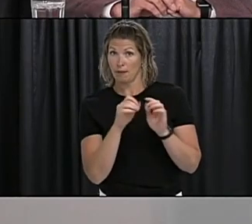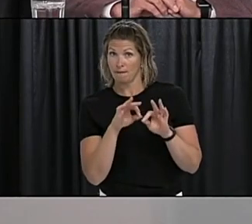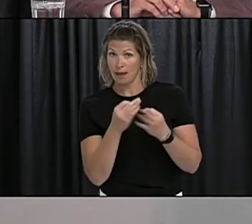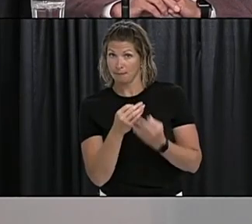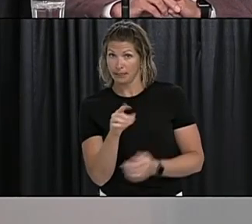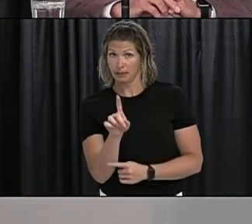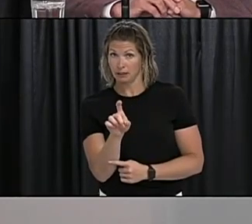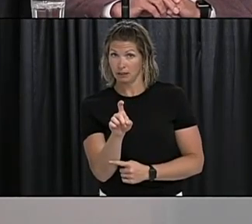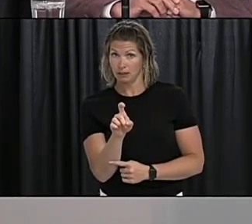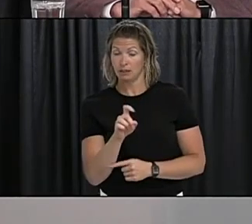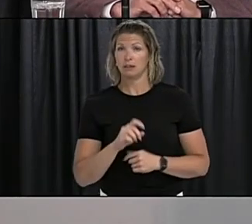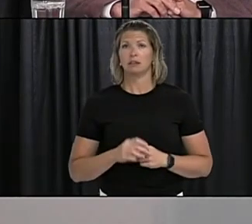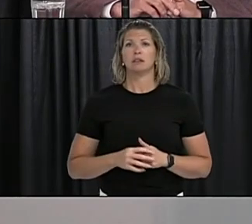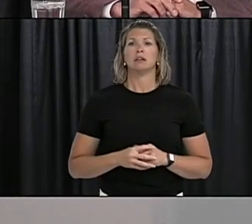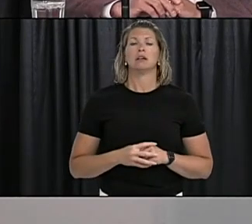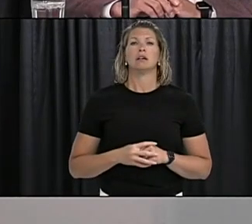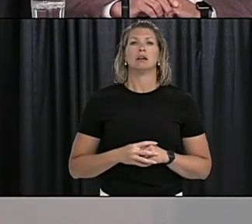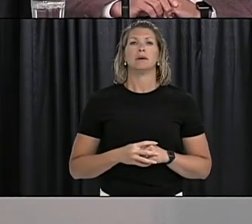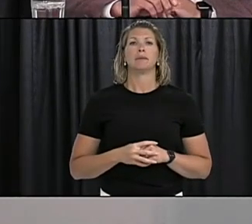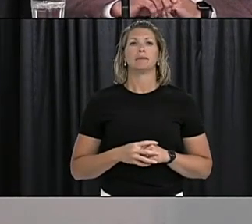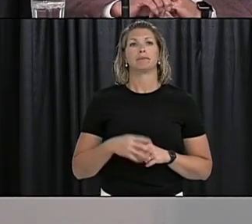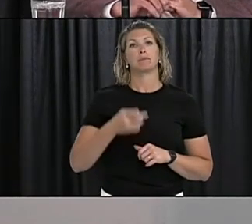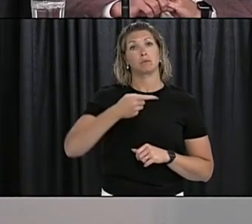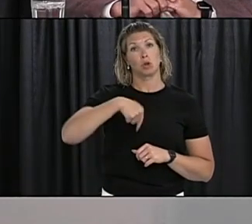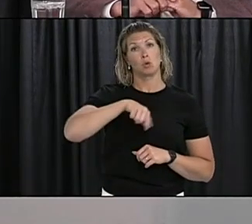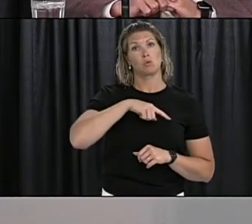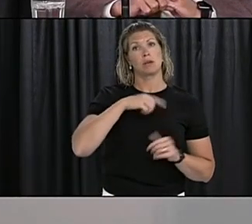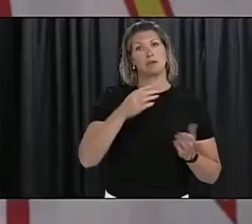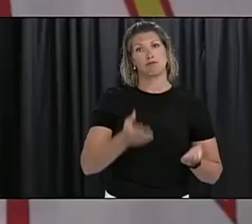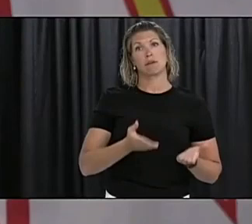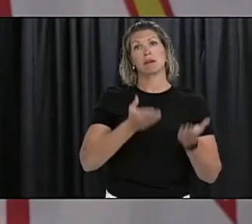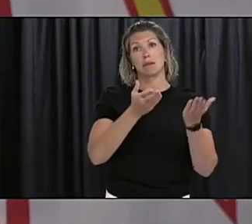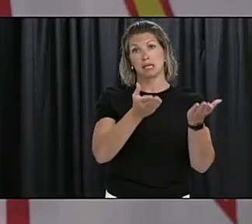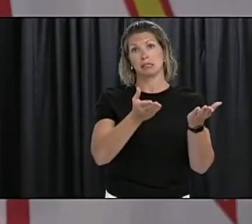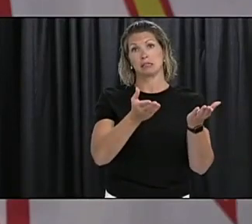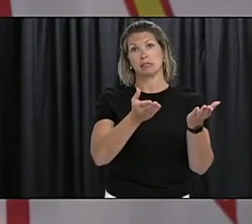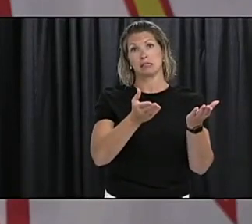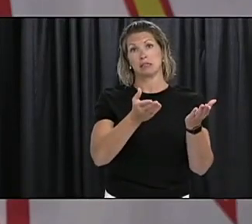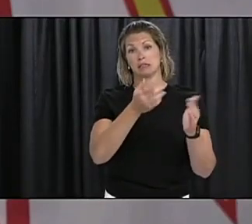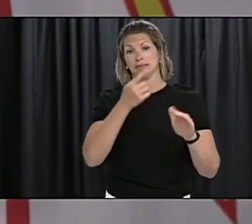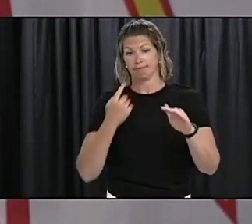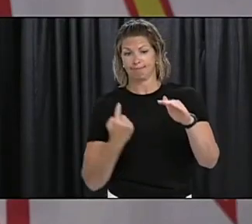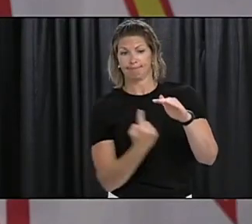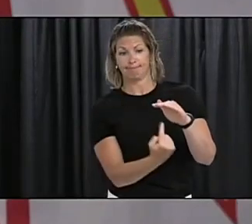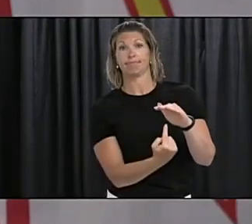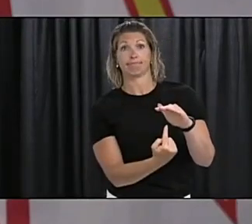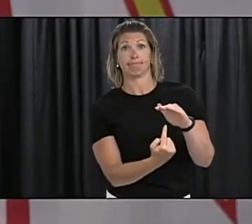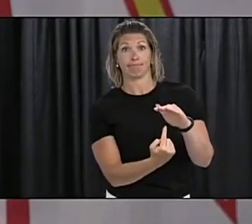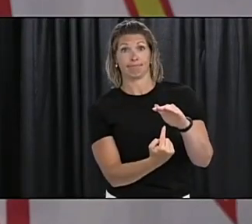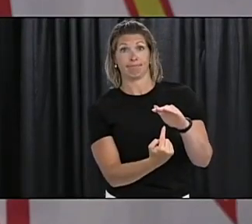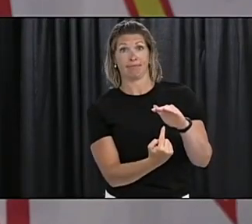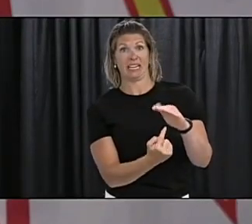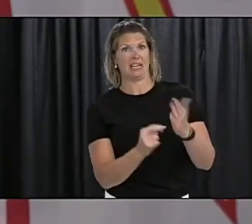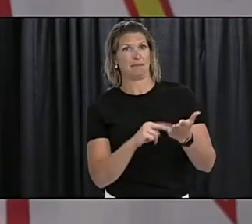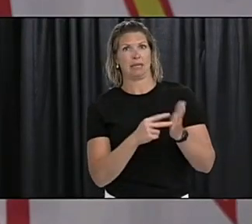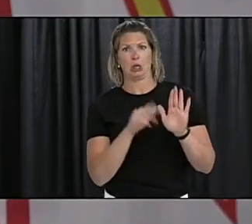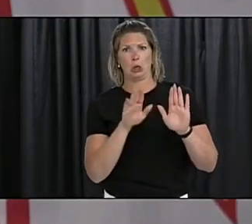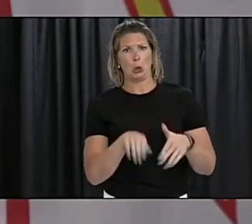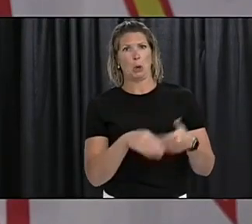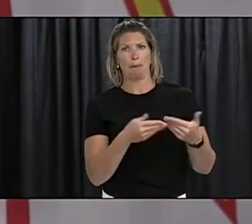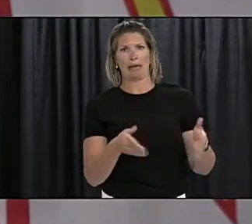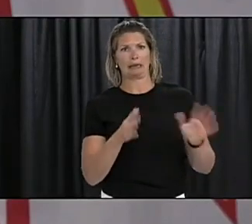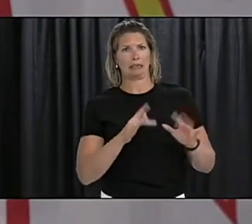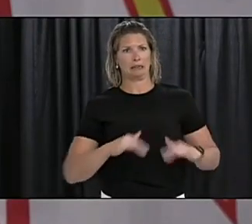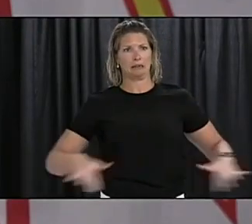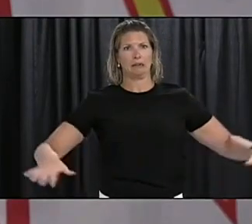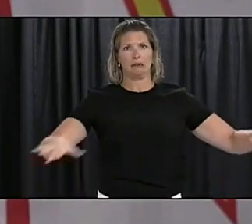So we recommend isolation is just that isolation. However we have relaxed